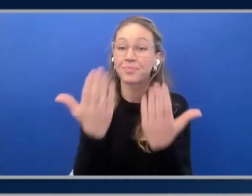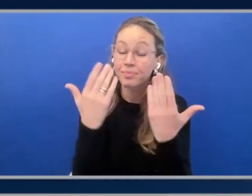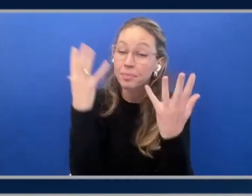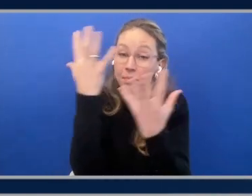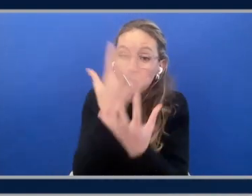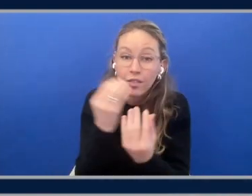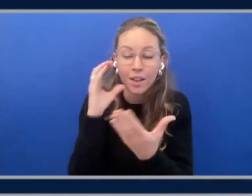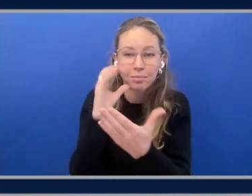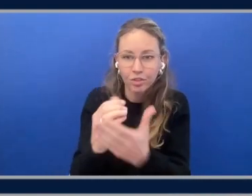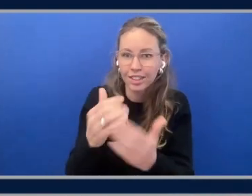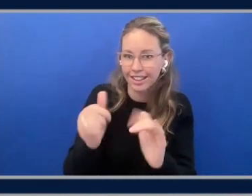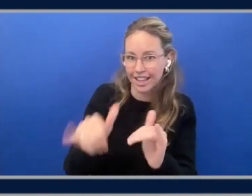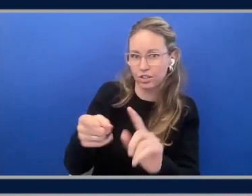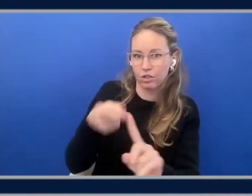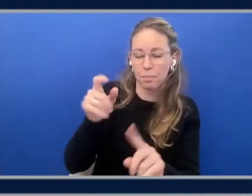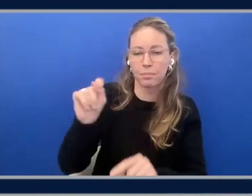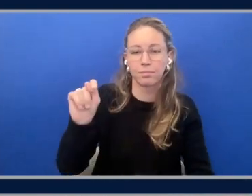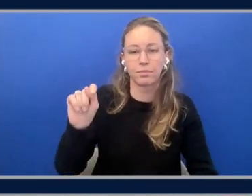This is straight off of Tranium 2.